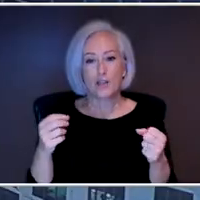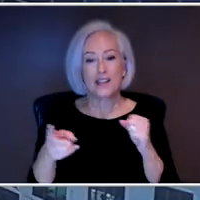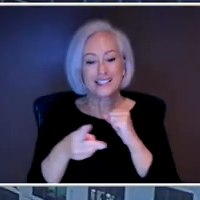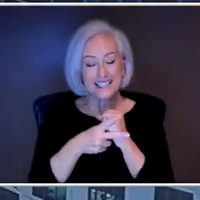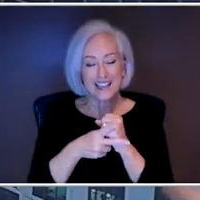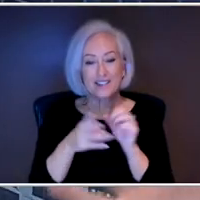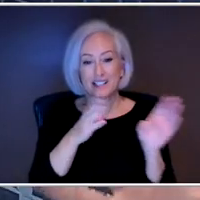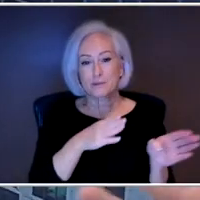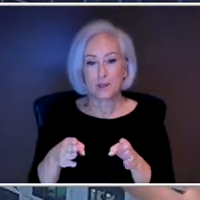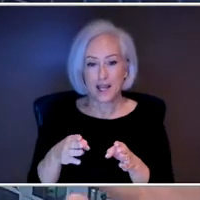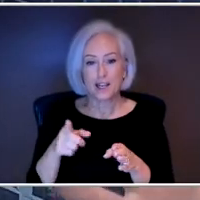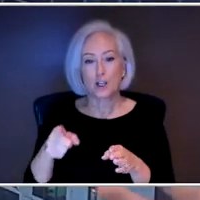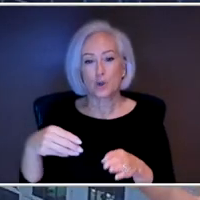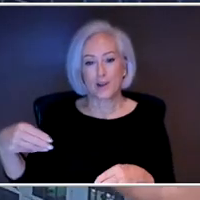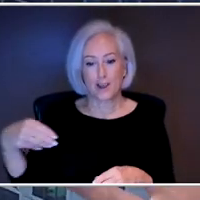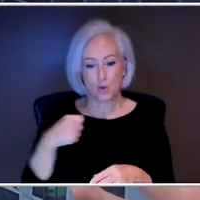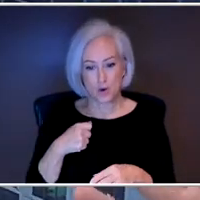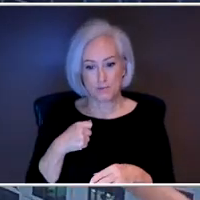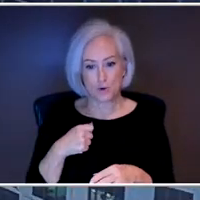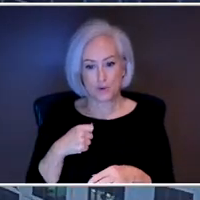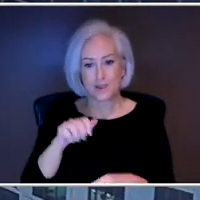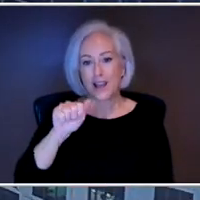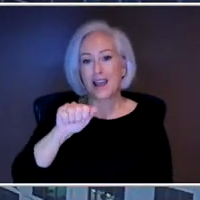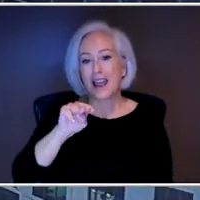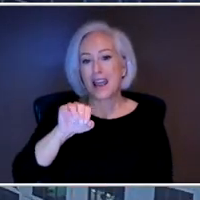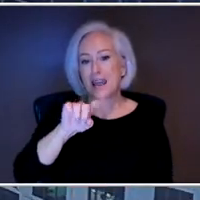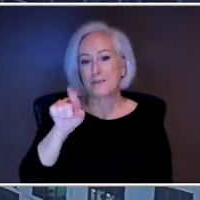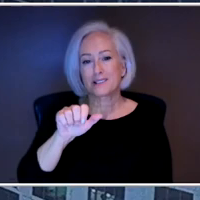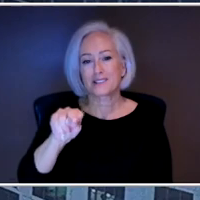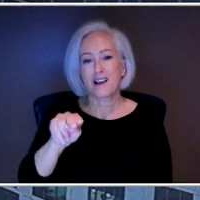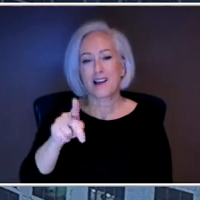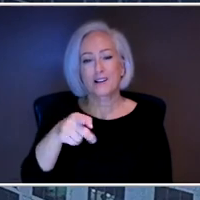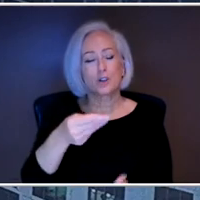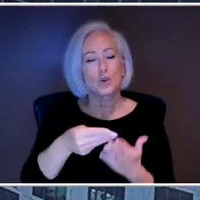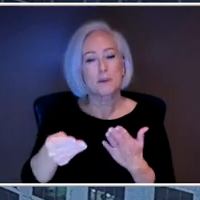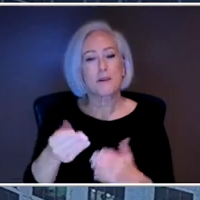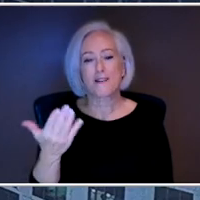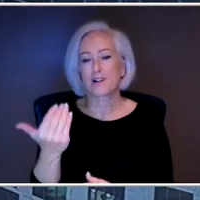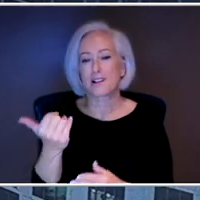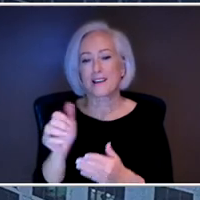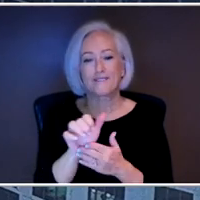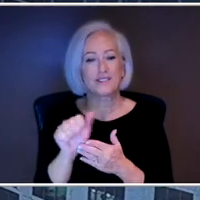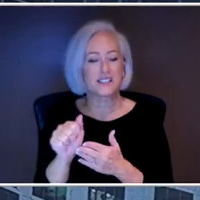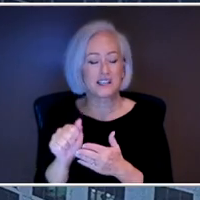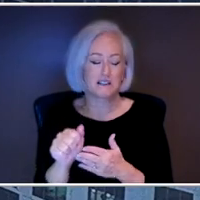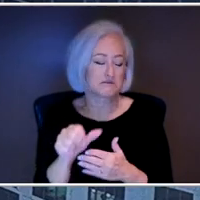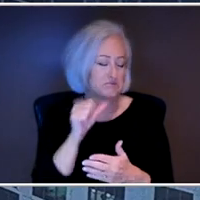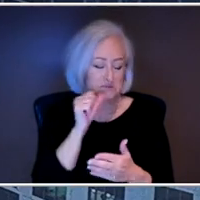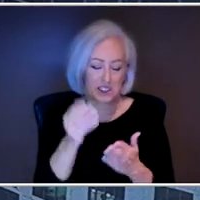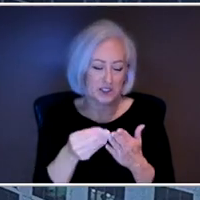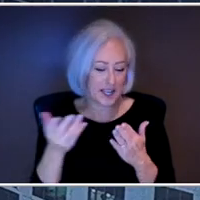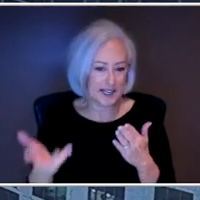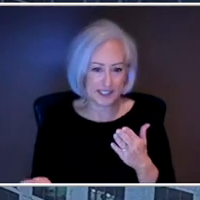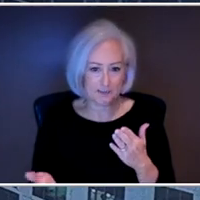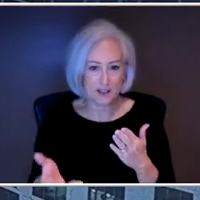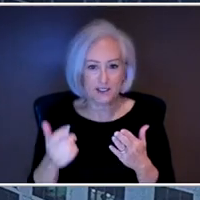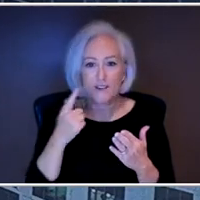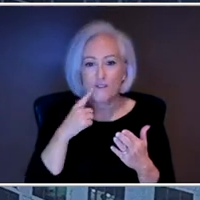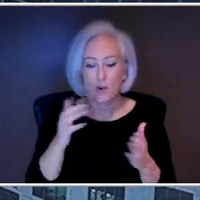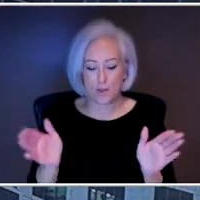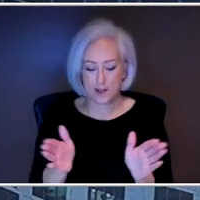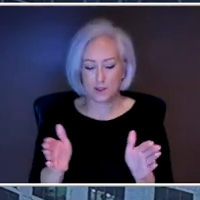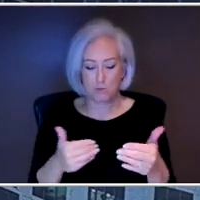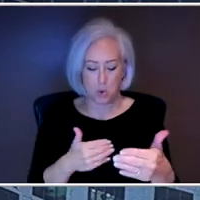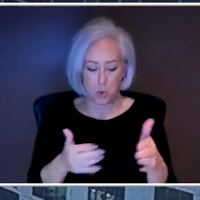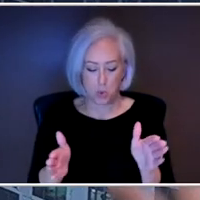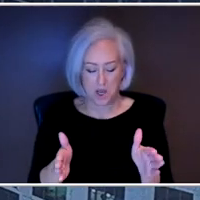Most of these on like Amazon you can buy for $15 or $20. They're not terribly expensive lamps for like these small ones that we showed today. But yes, I think they are reimbursable under like a